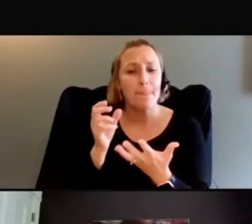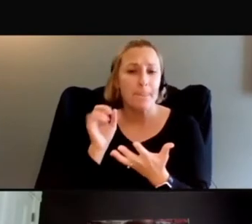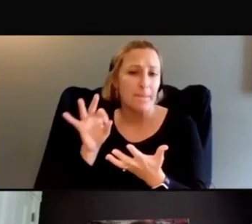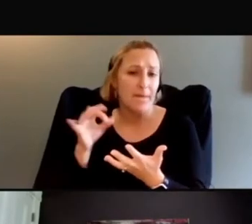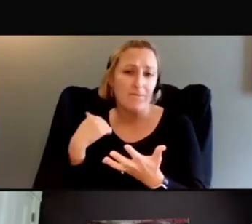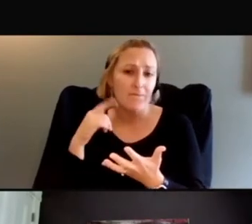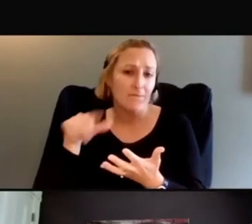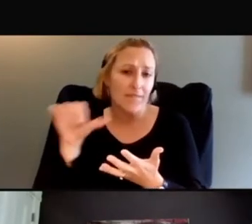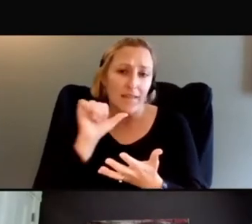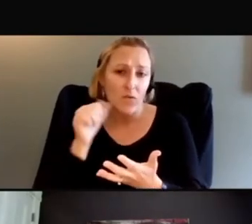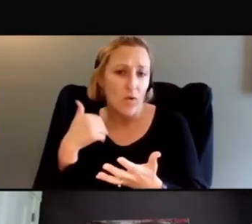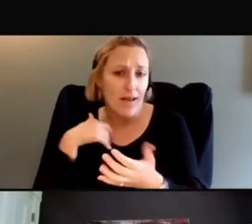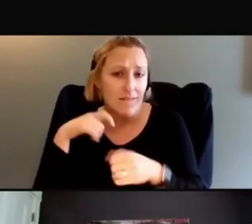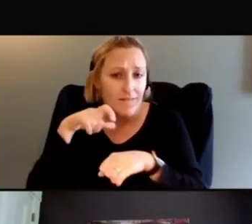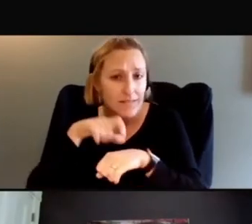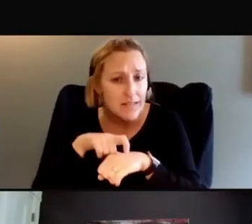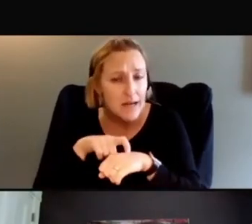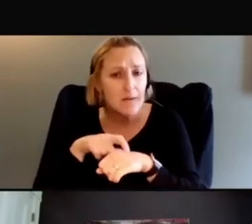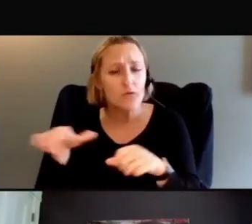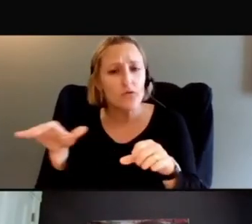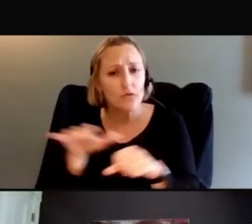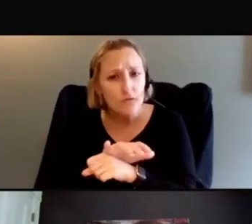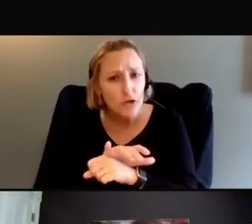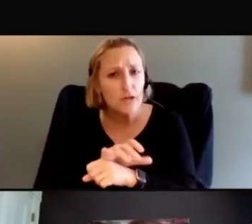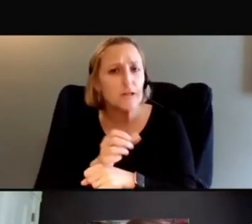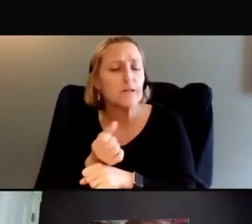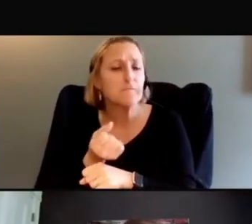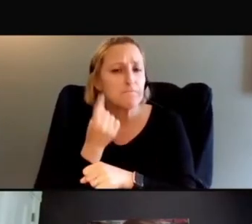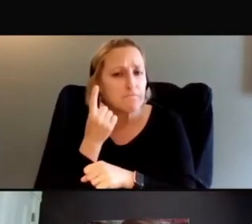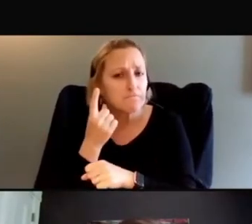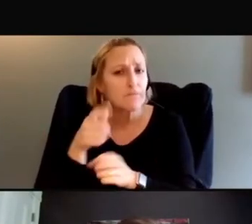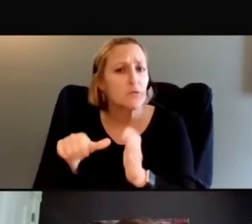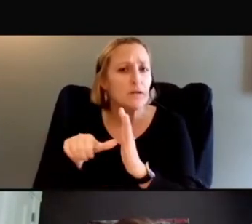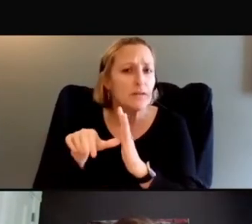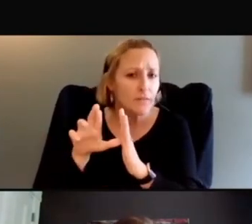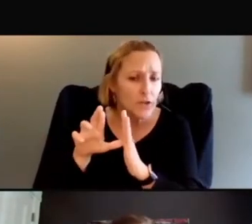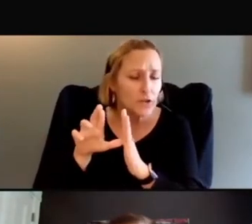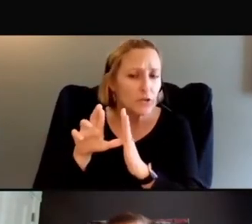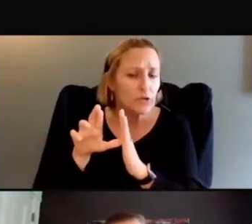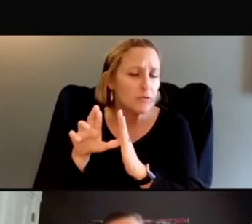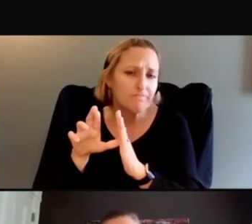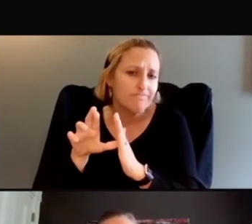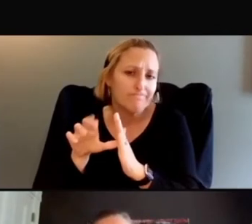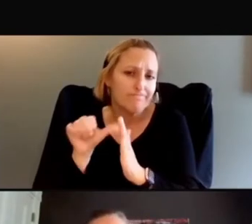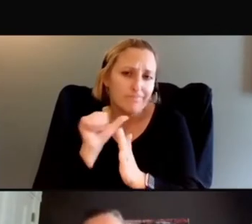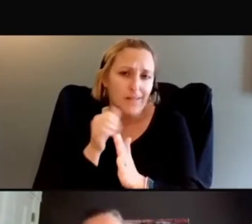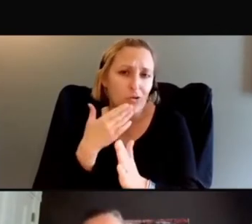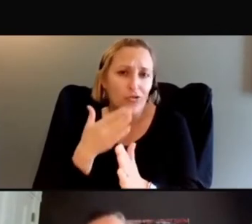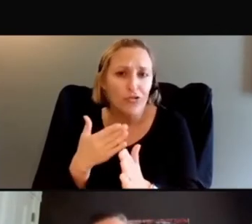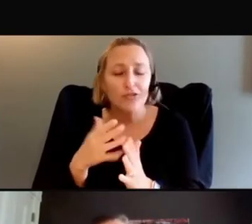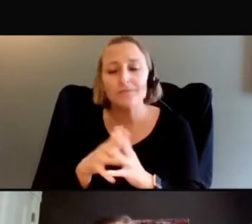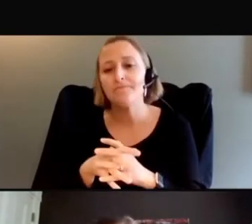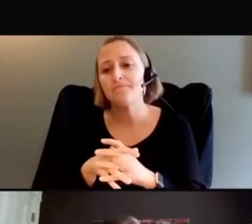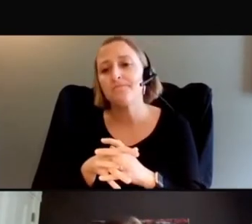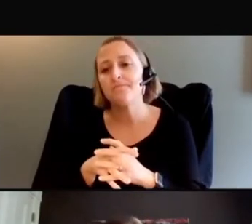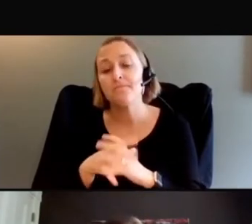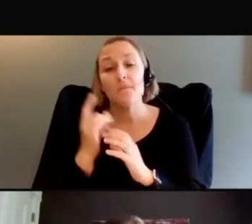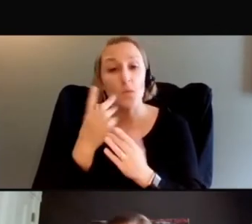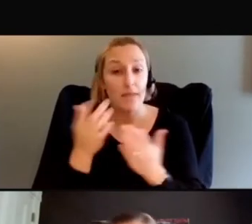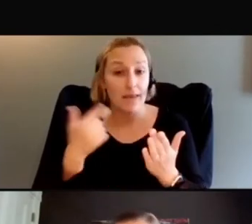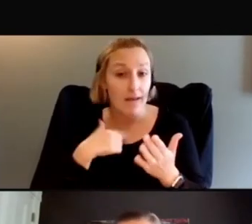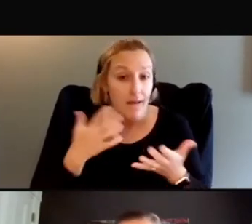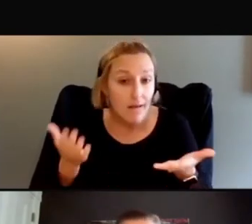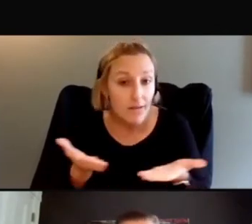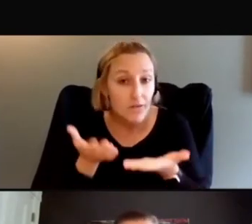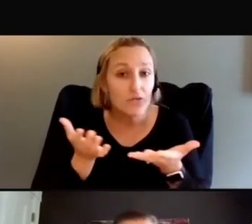of not giving the patient adequate time to review the informed consent. And one thing I encourage